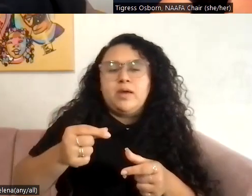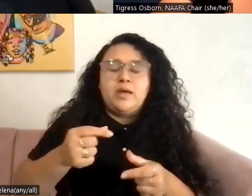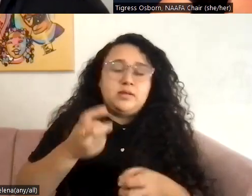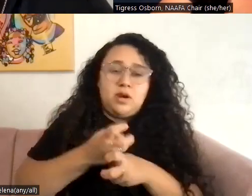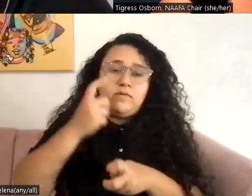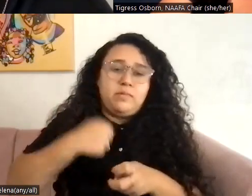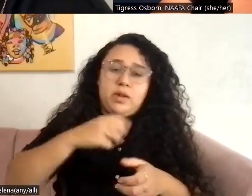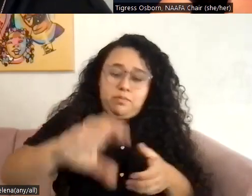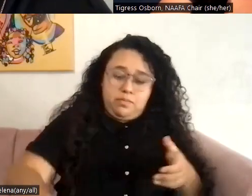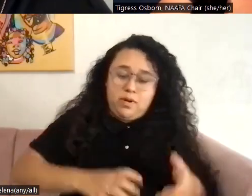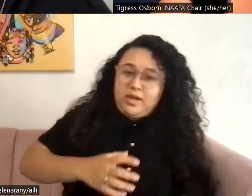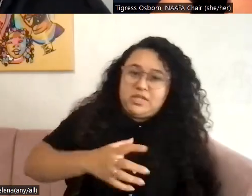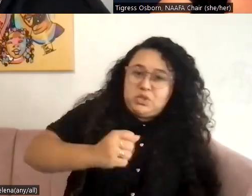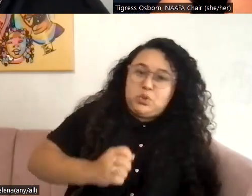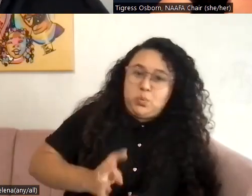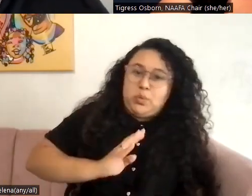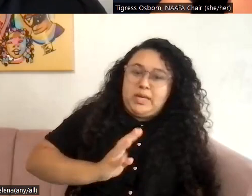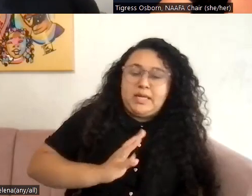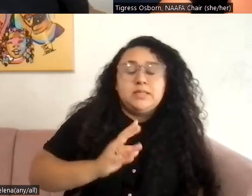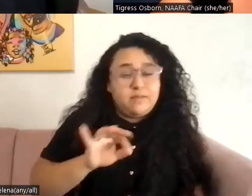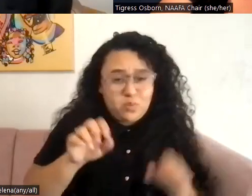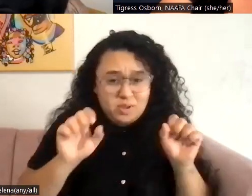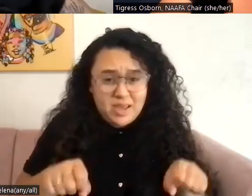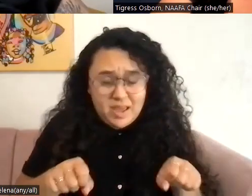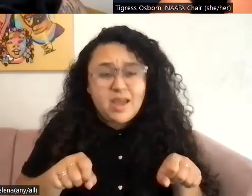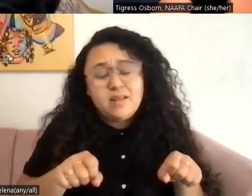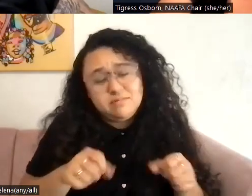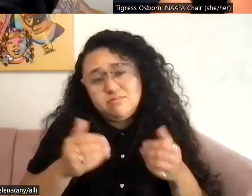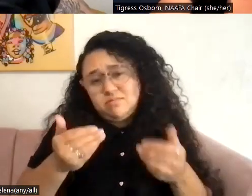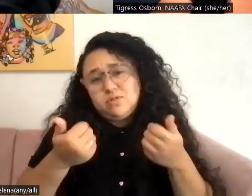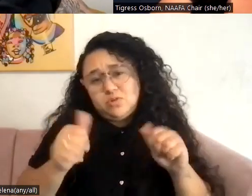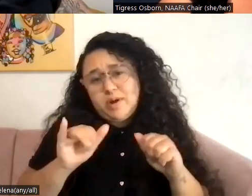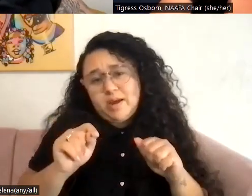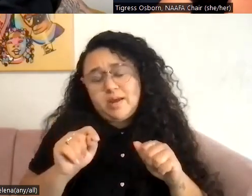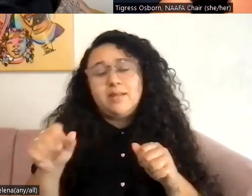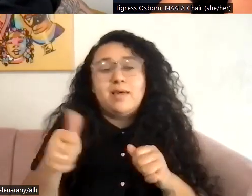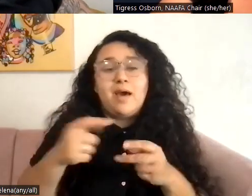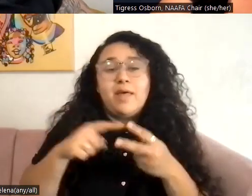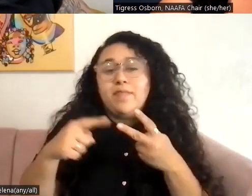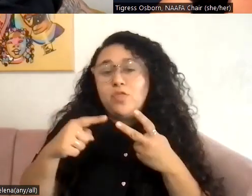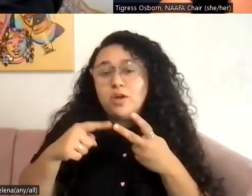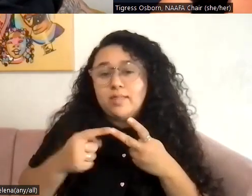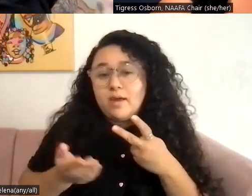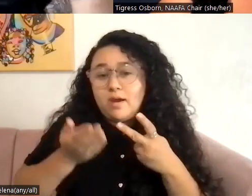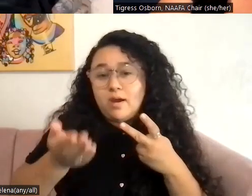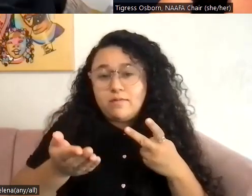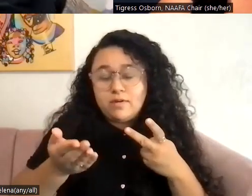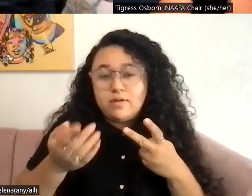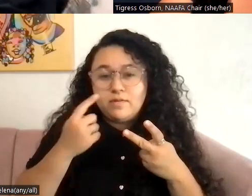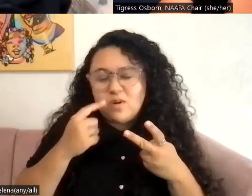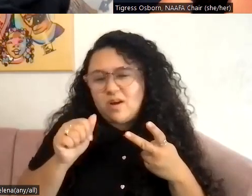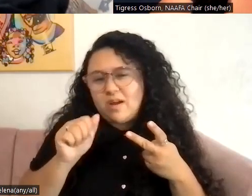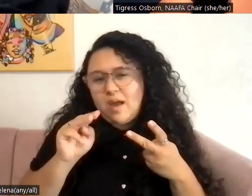if you have that kind of space, try that. The other thing they offer on Amazon,